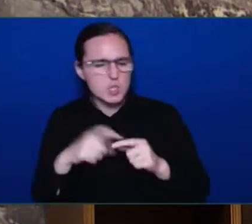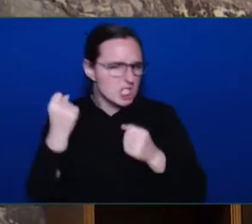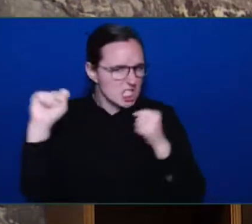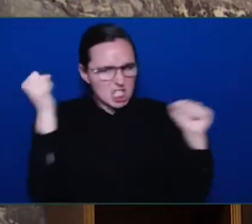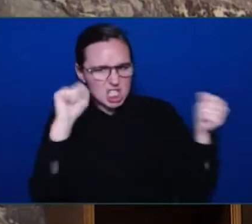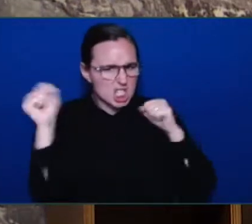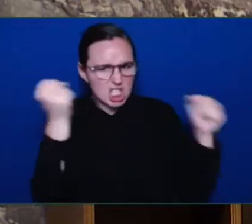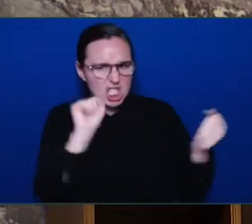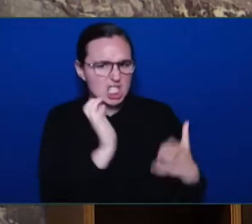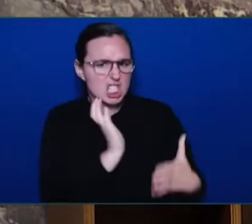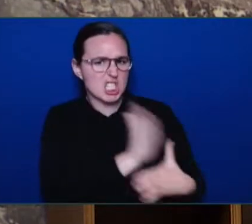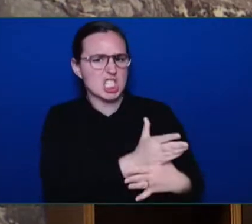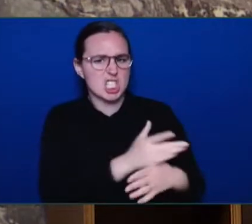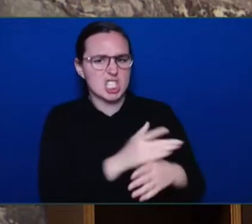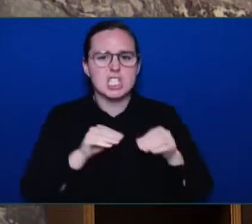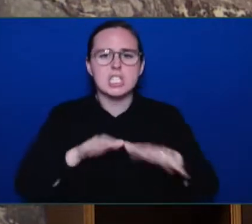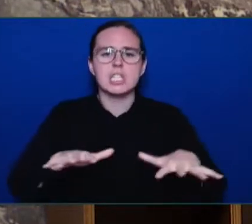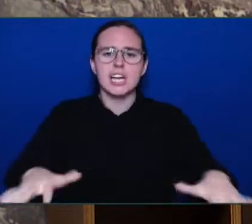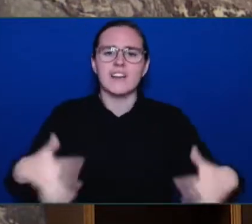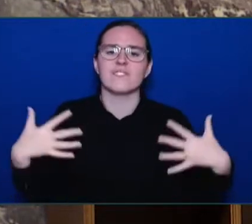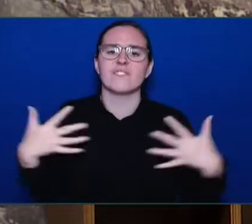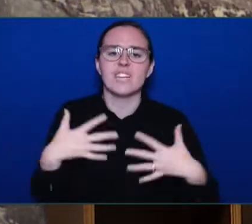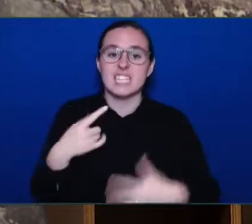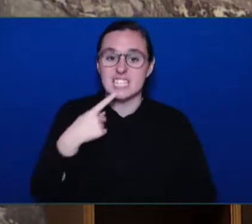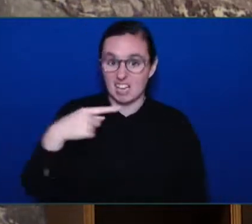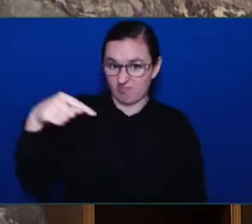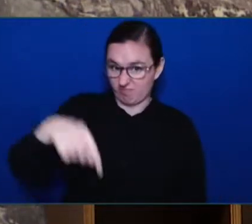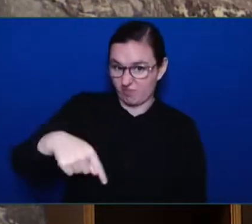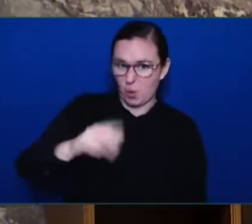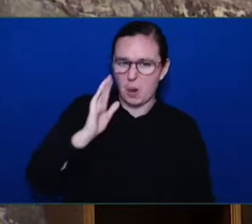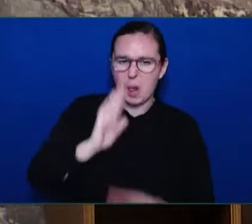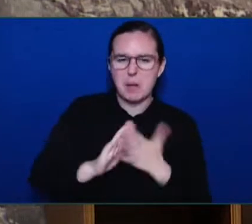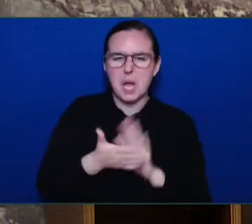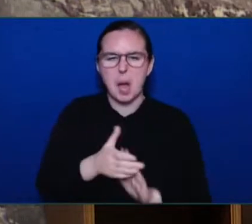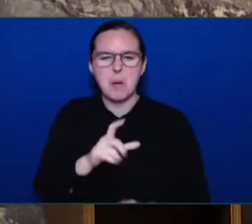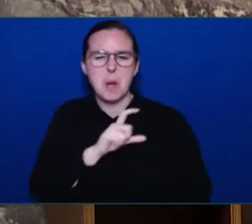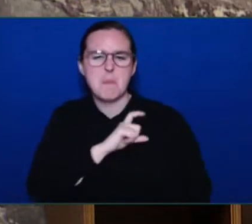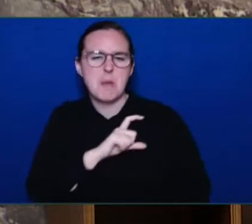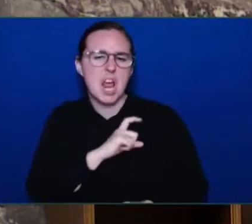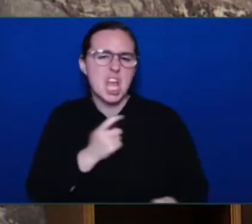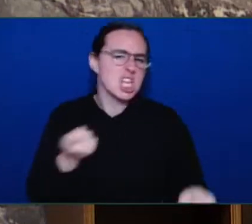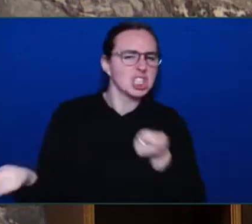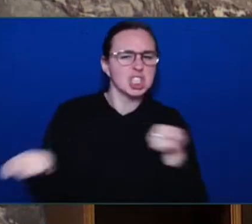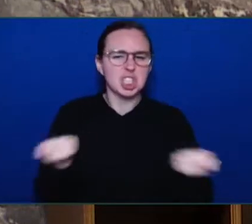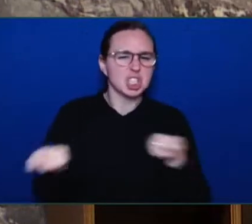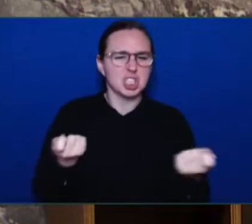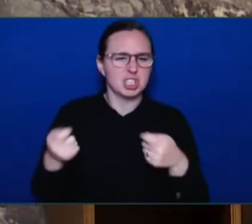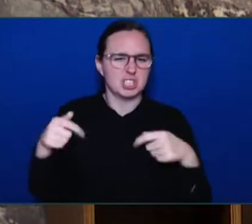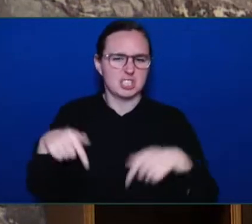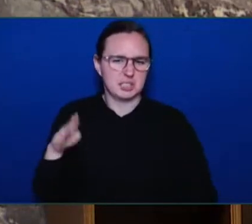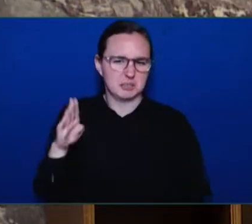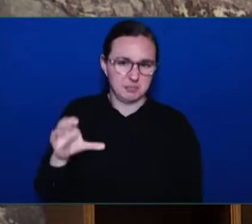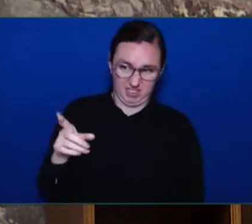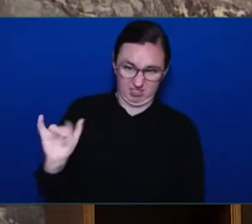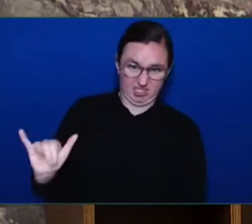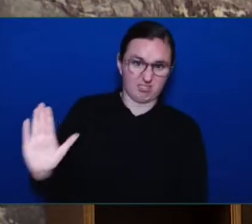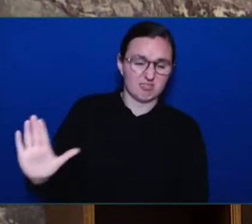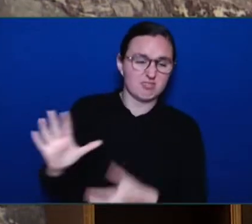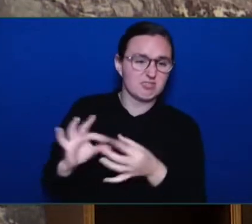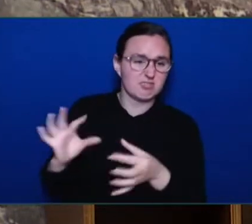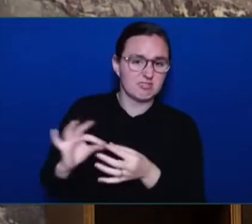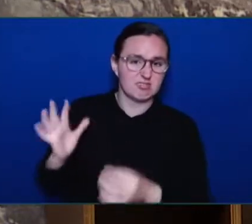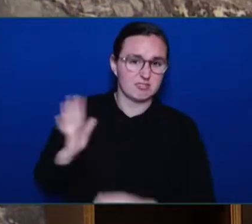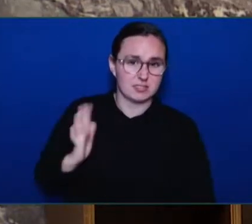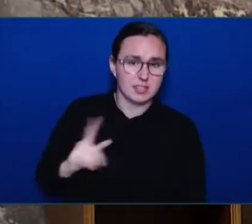into, quote, a police state, end quote. So can the Minister tell this House if the incoming Premier refused to meet with First